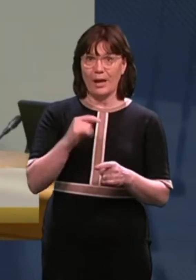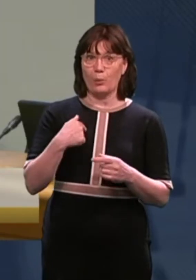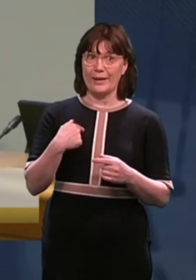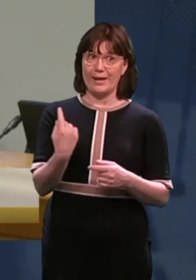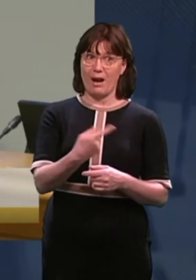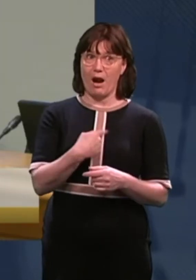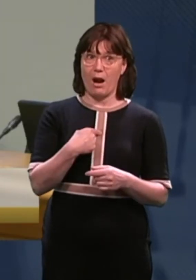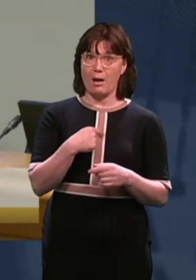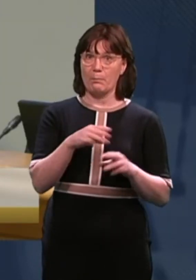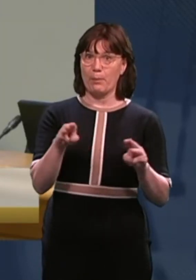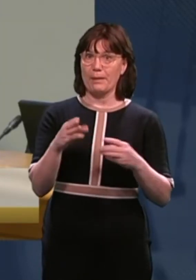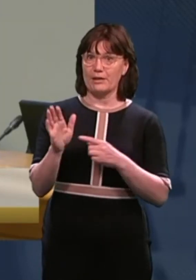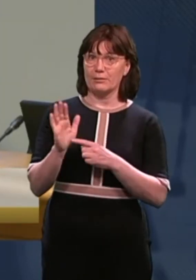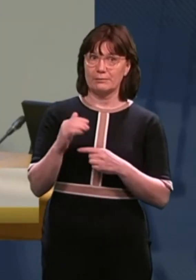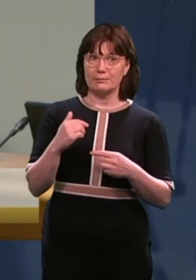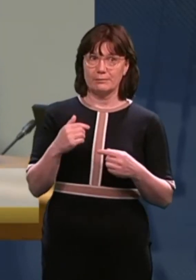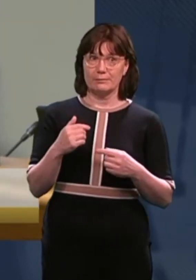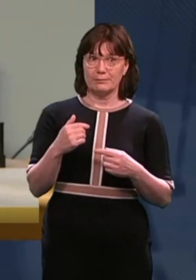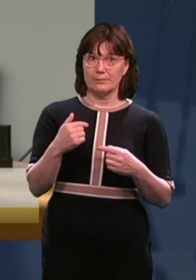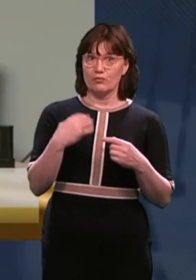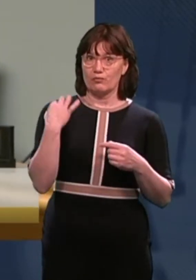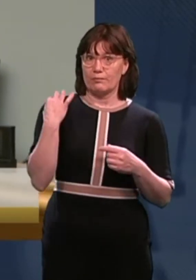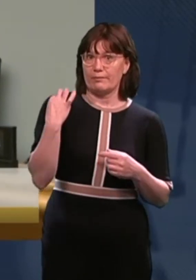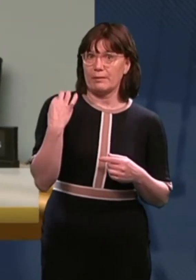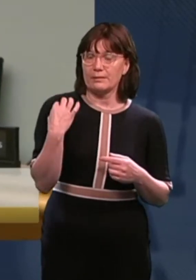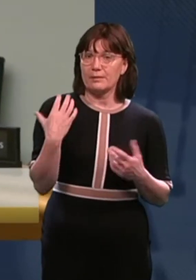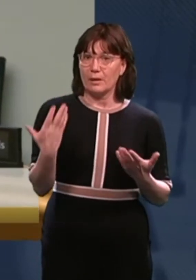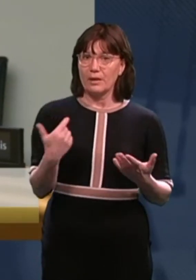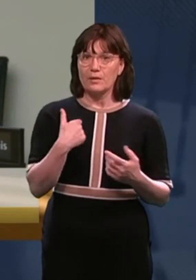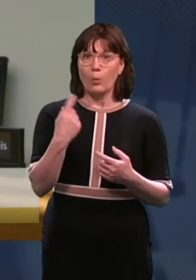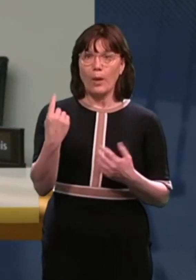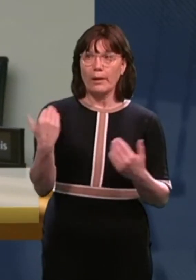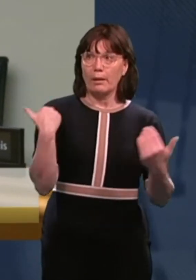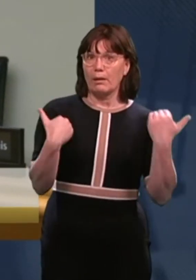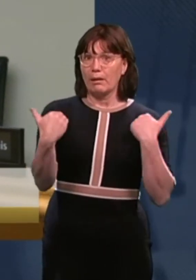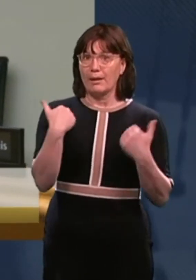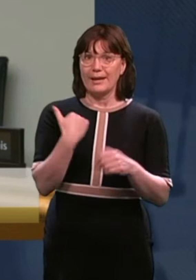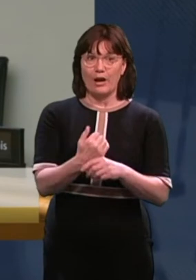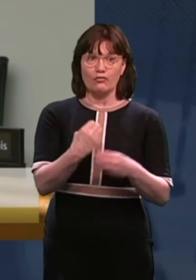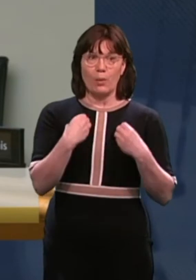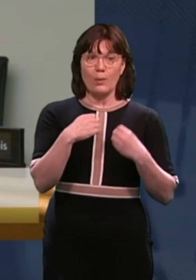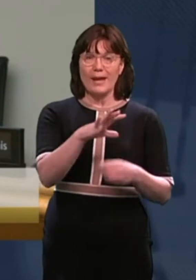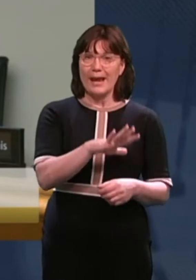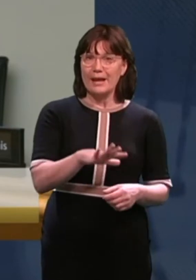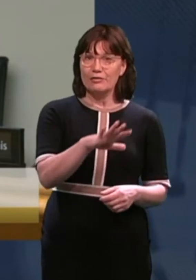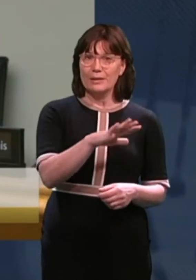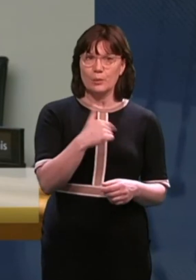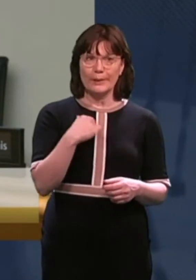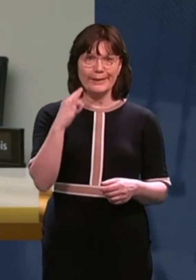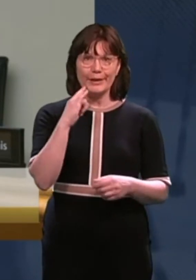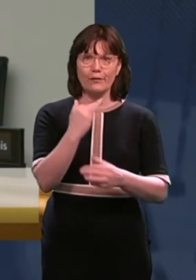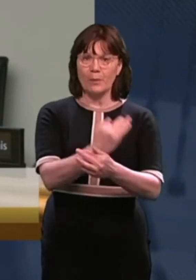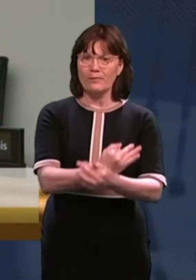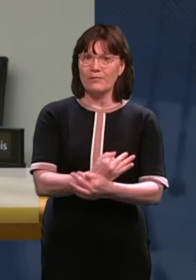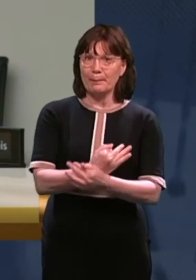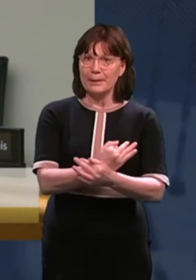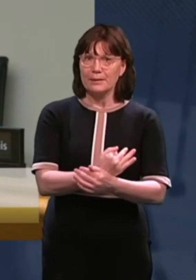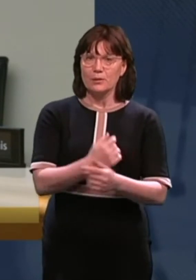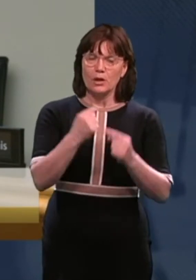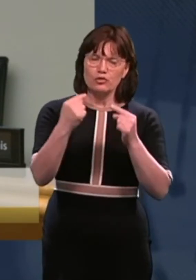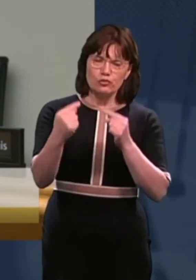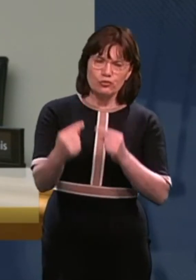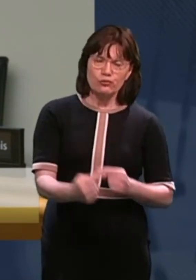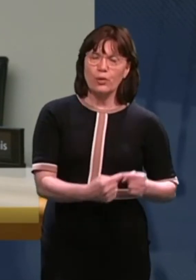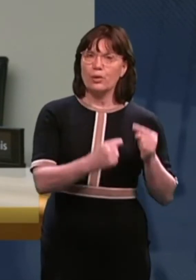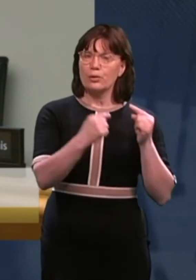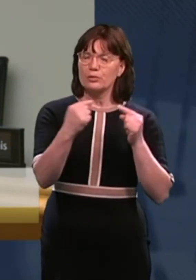that we get the most from our own constituencies is families who are really struggling to get,